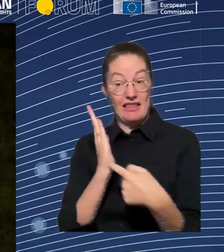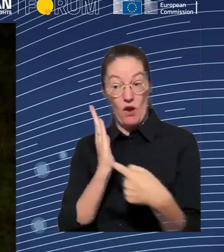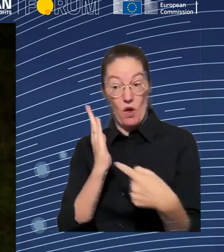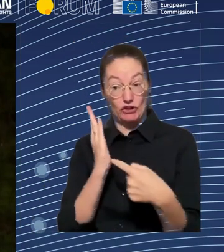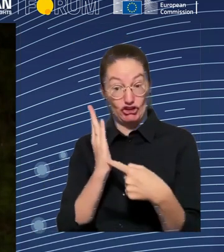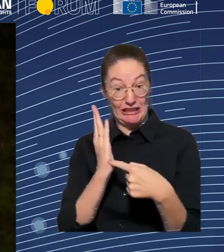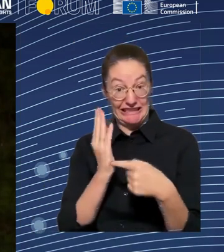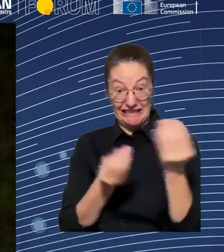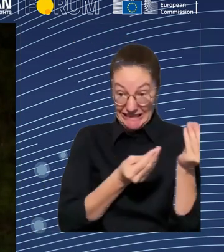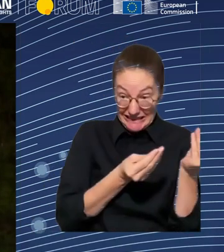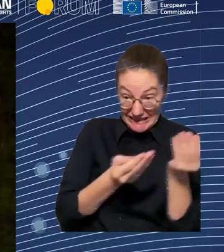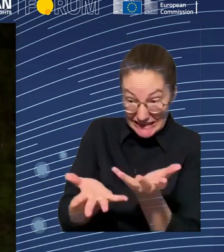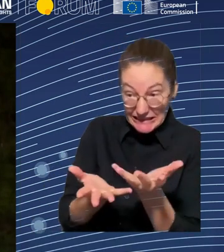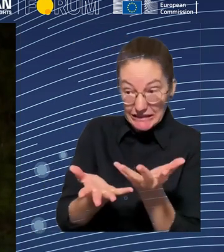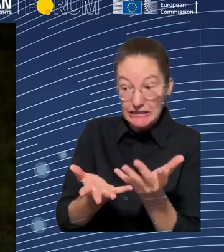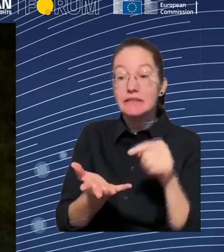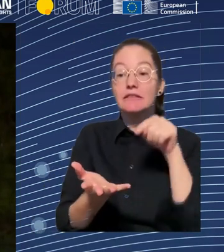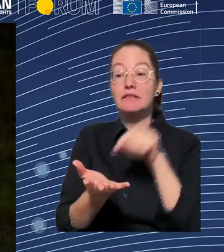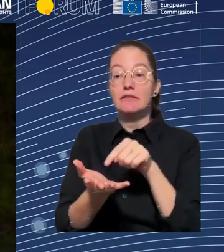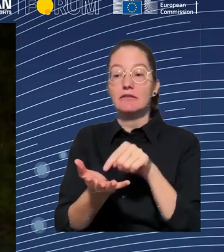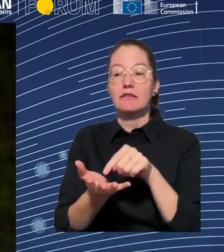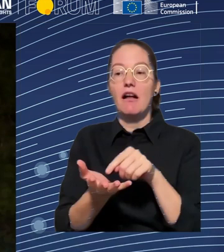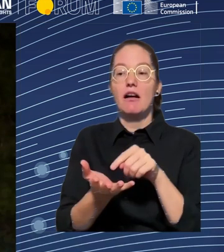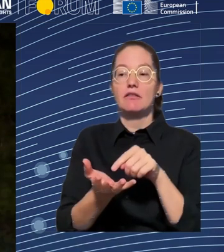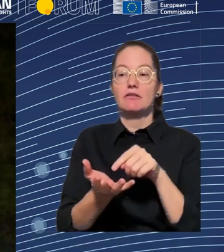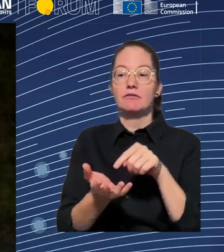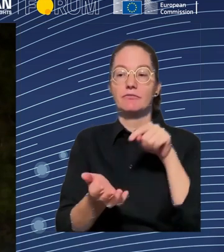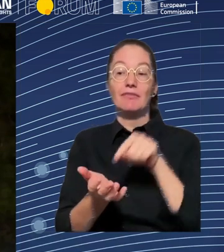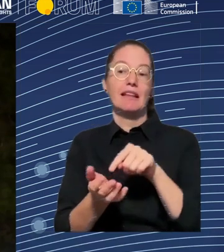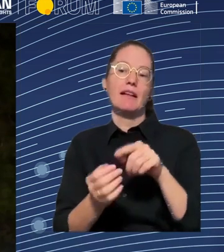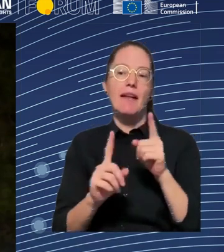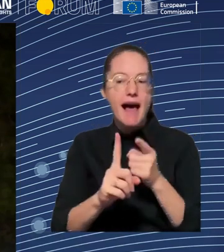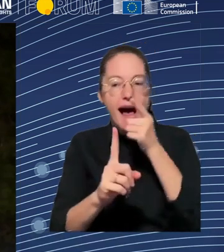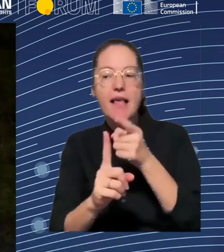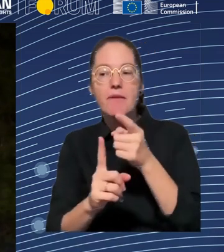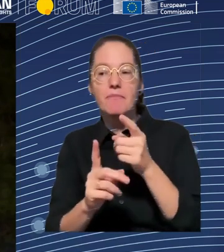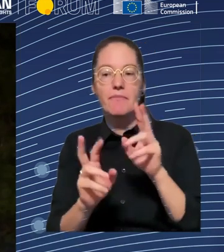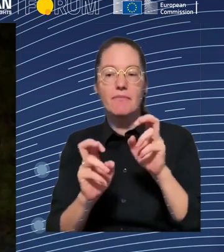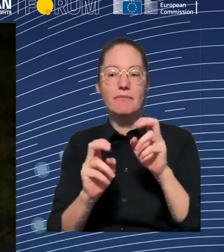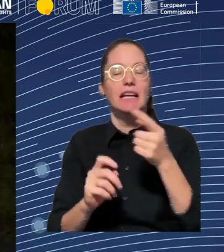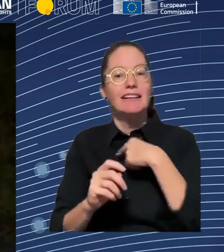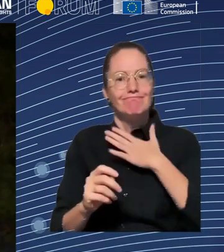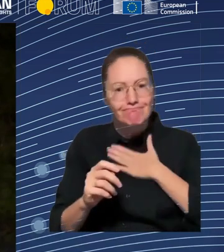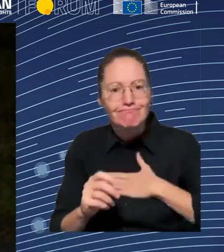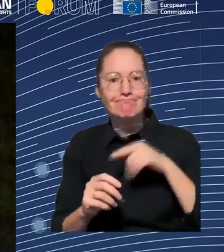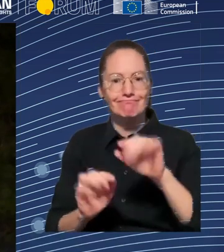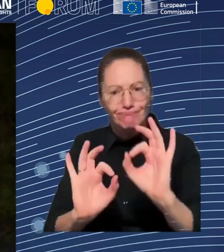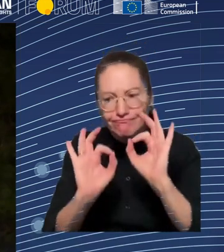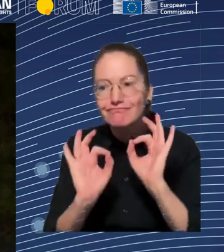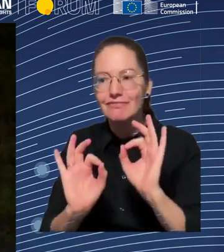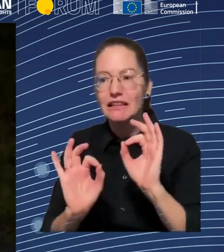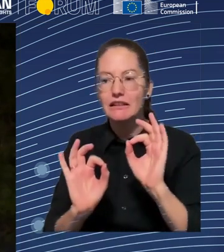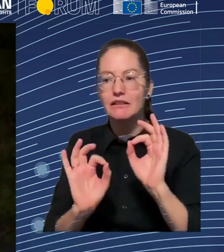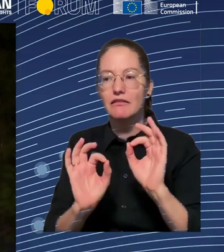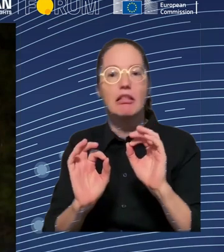out, you know, what are the key problems we have in terms of our production process, how can technology help solve them? When workers